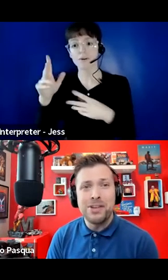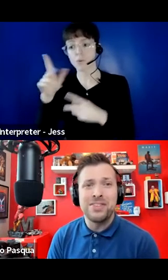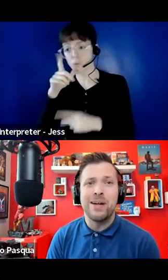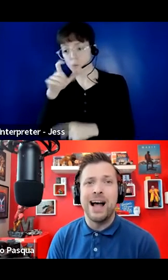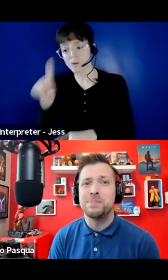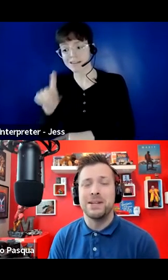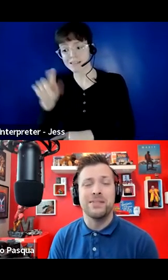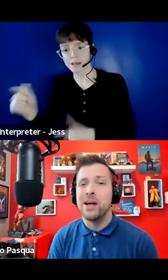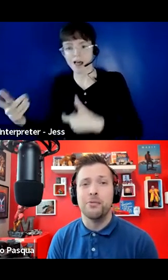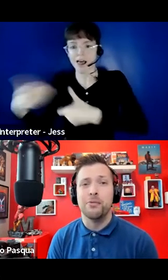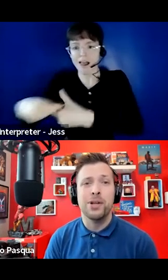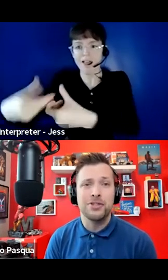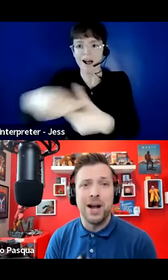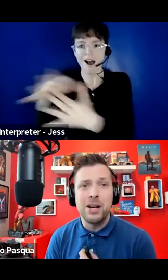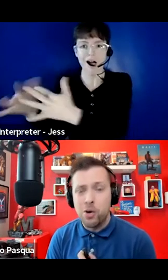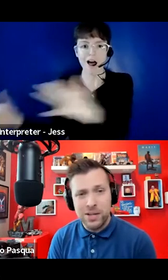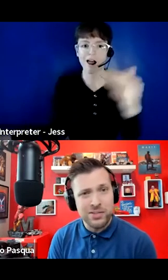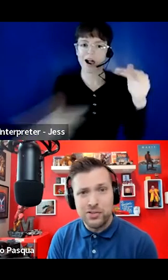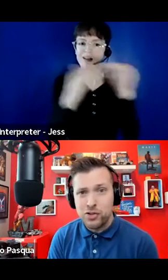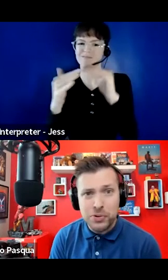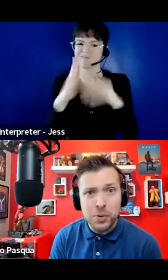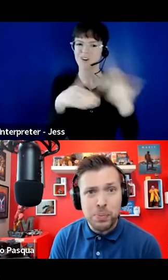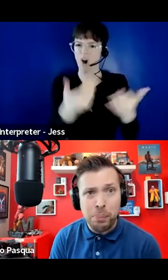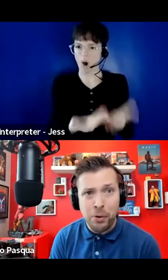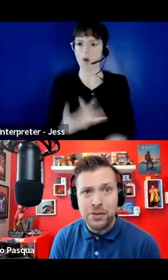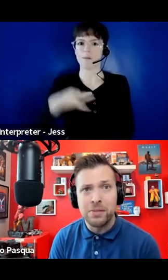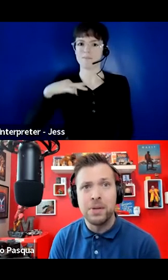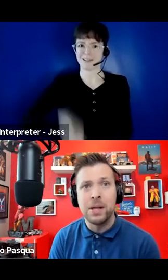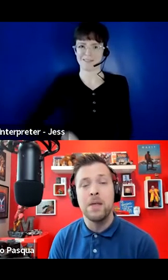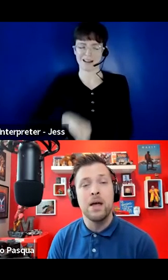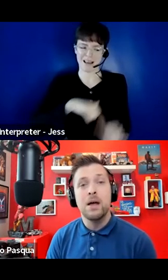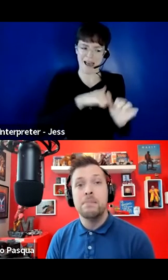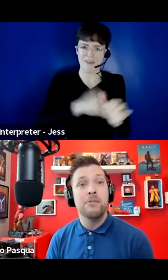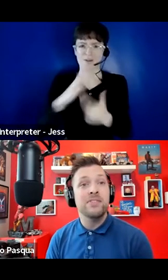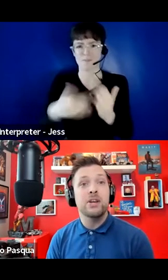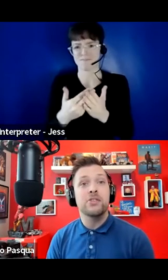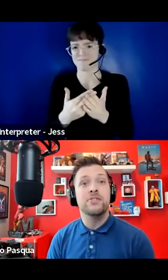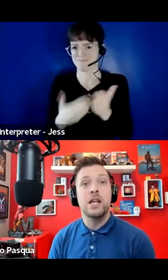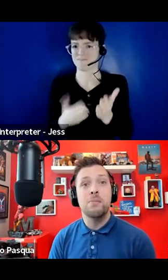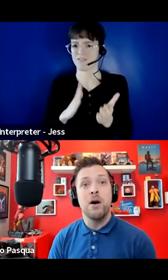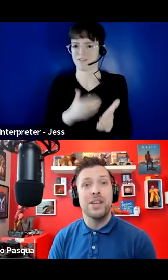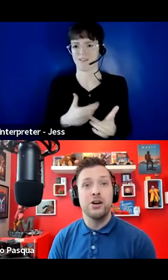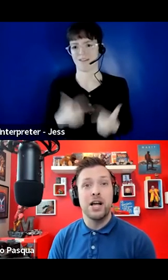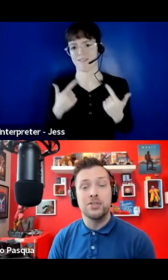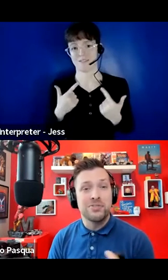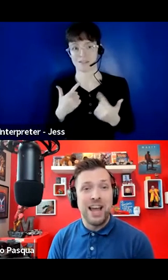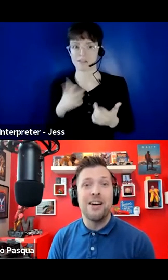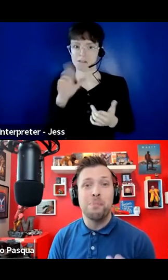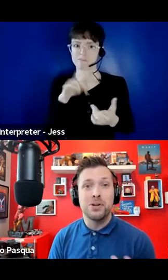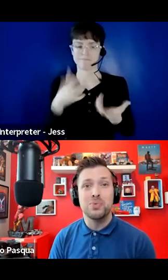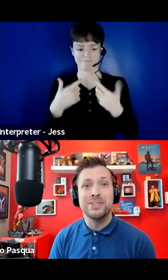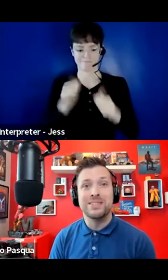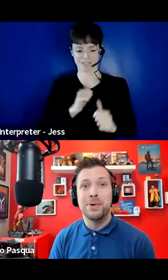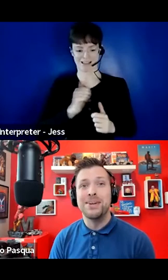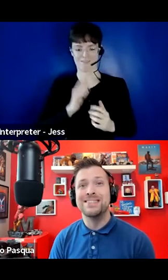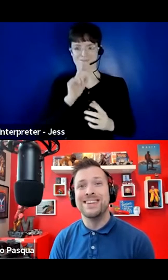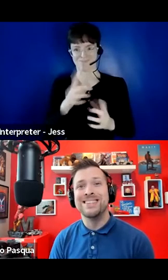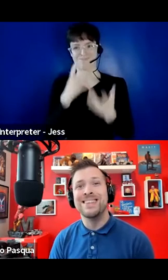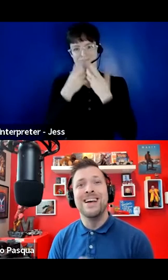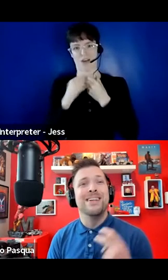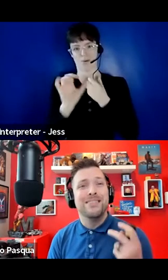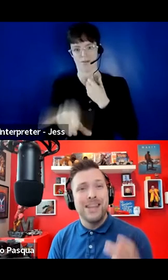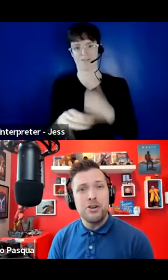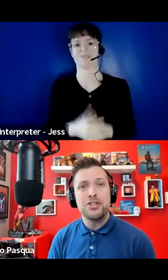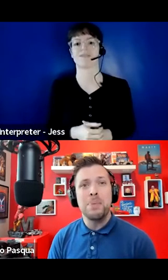every single aspect of life, which I know is super, super important to me. Now this year's theme of the International Day of Persons with Disabilities